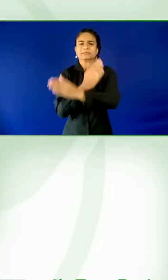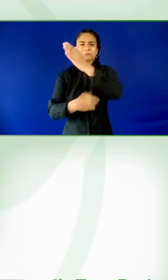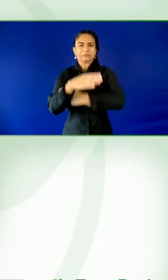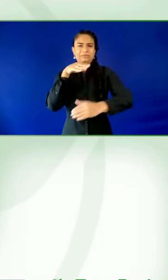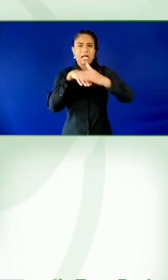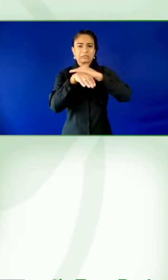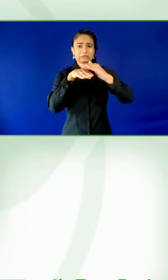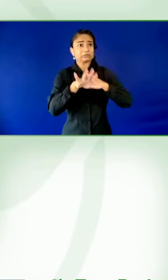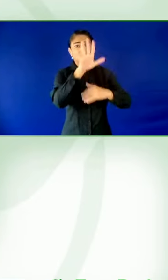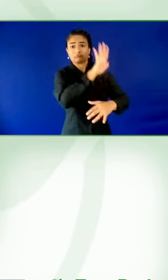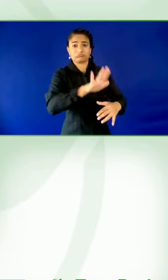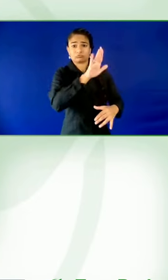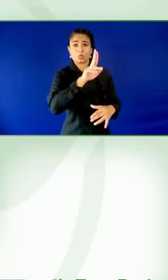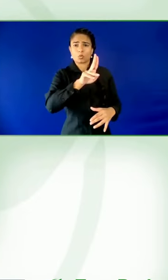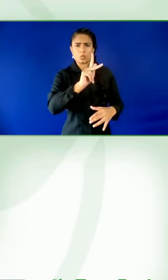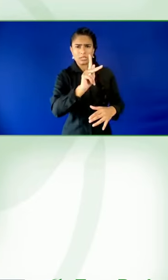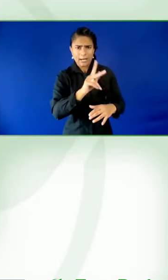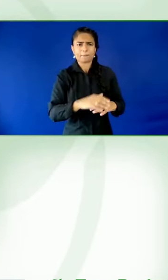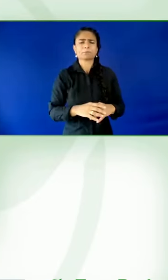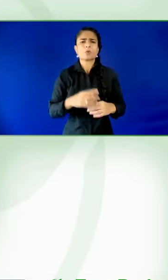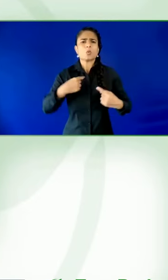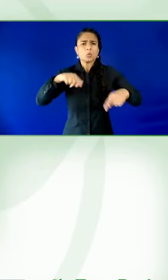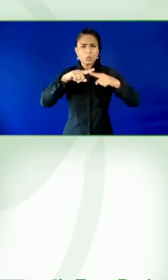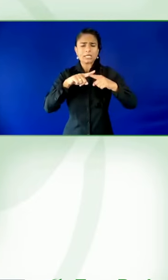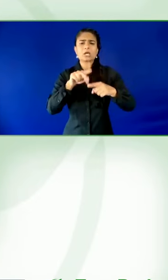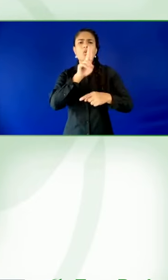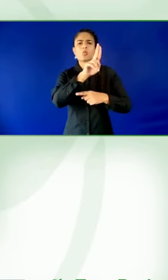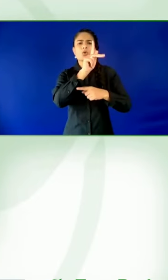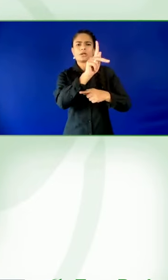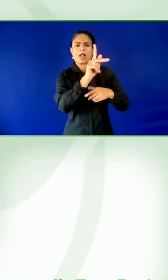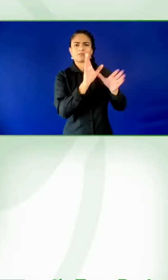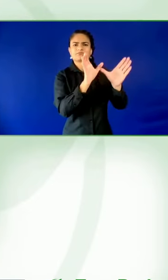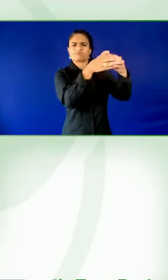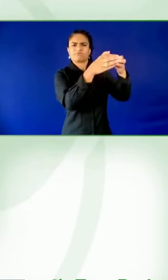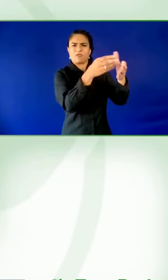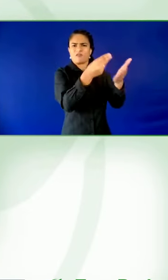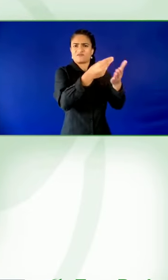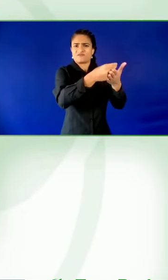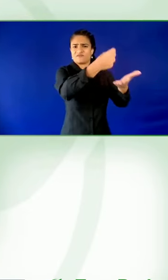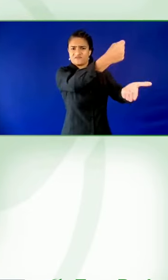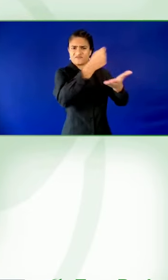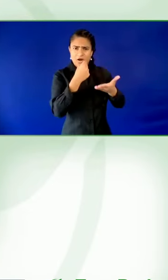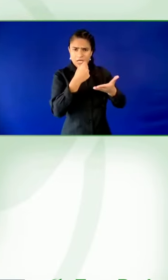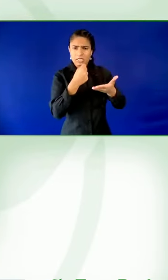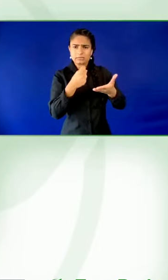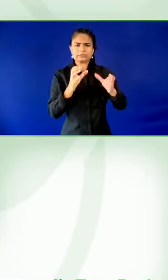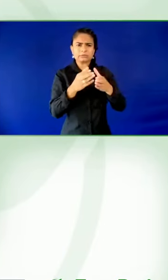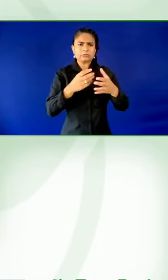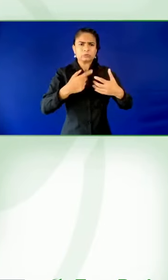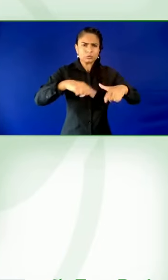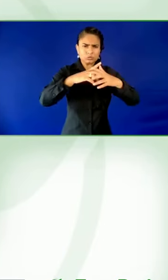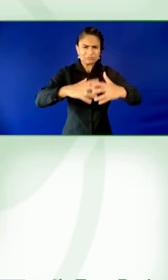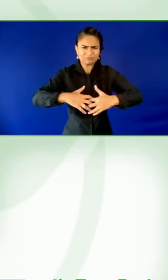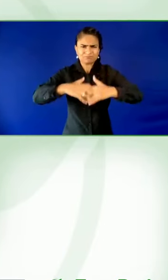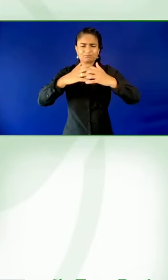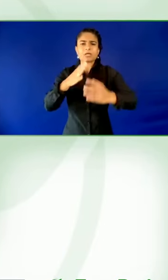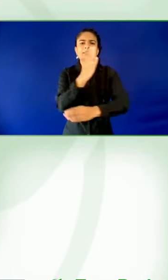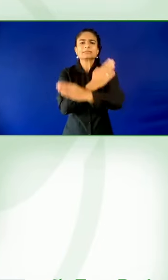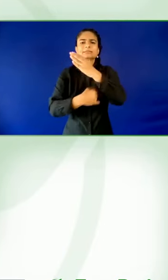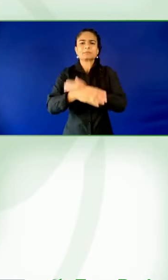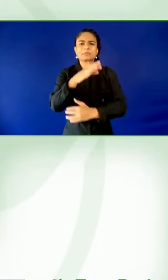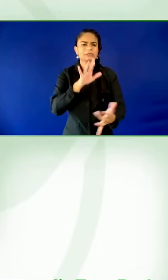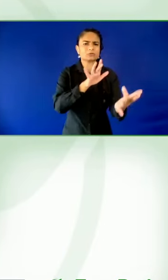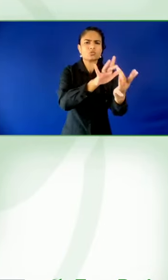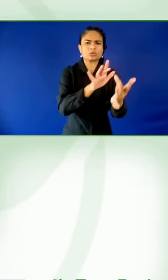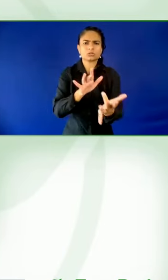tackle the thematic things that either need a collective response or we can knowledge share between one another. And we found that that works